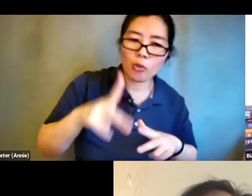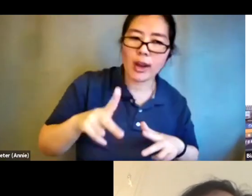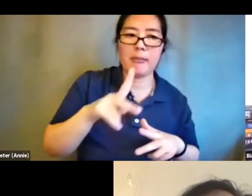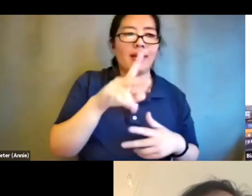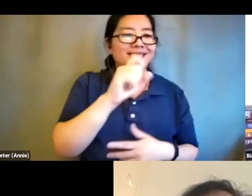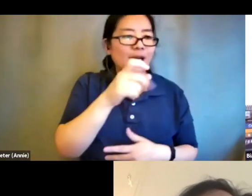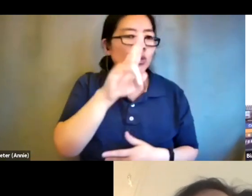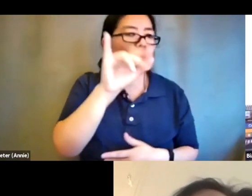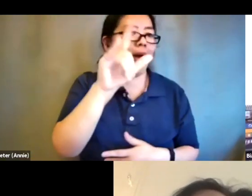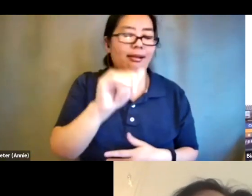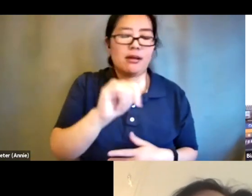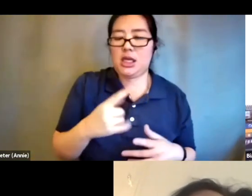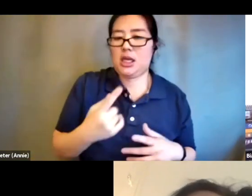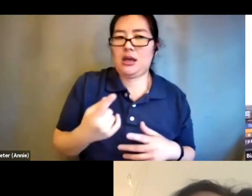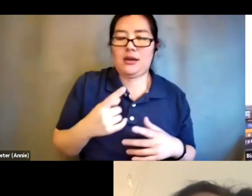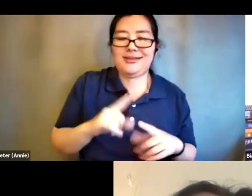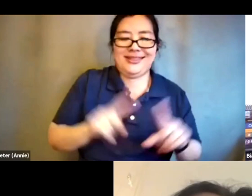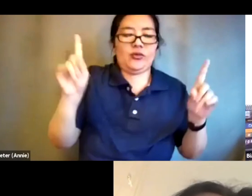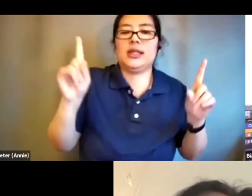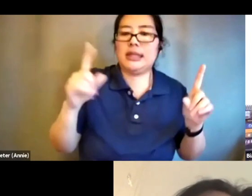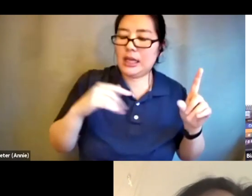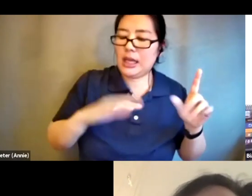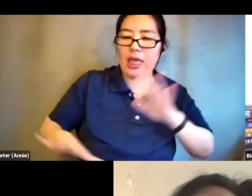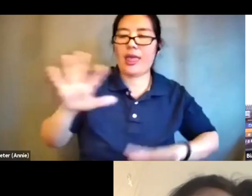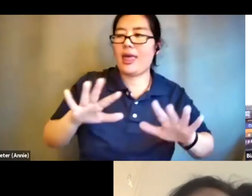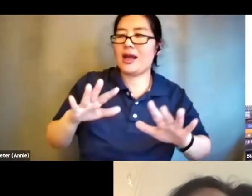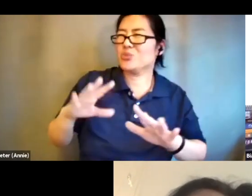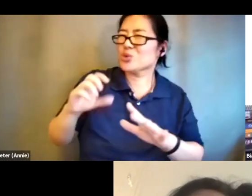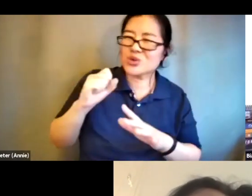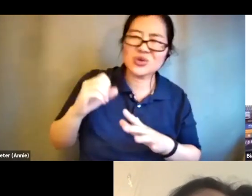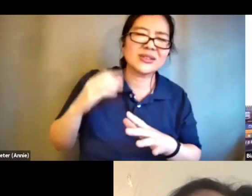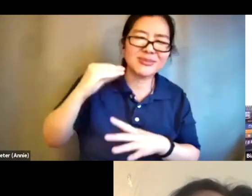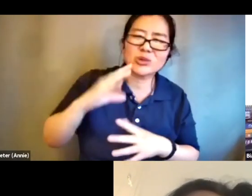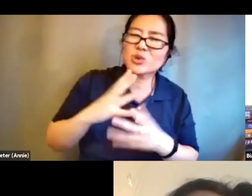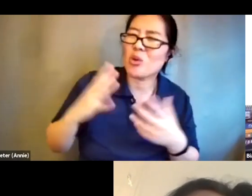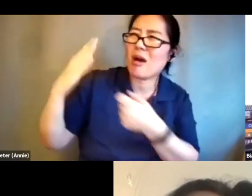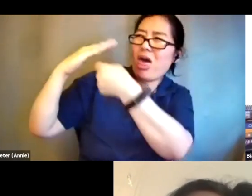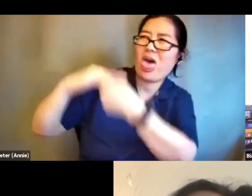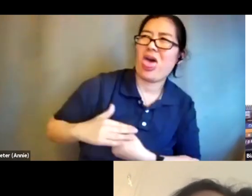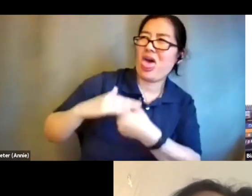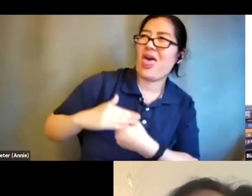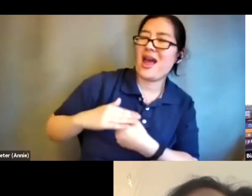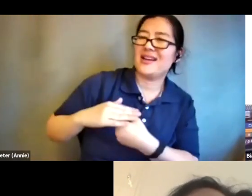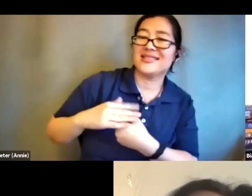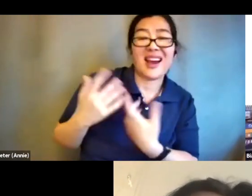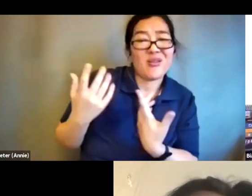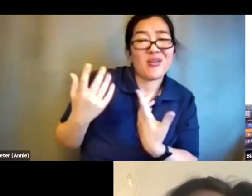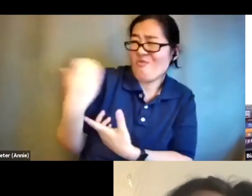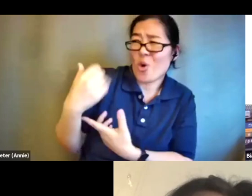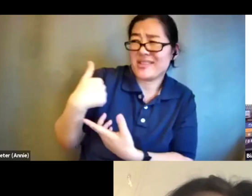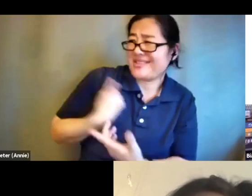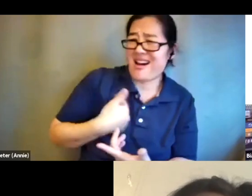ableism that um that we don't have a chance we have to if we don't learn on our own we're not gonna we're not gonna be given the opportunity